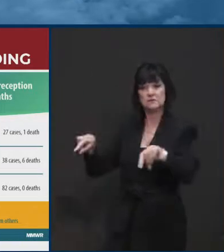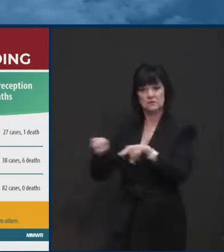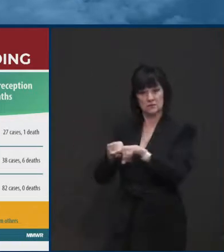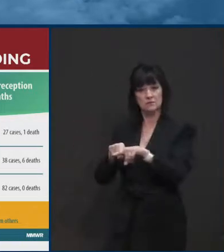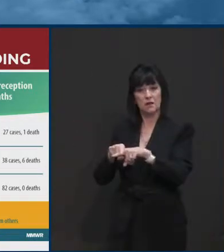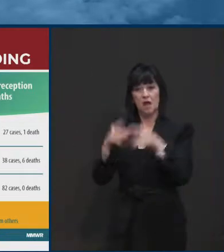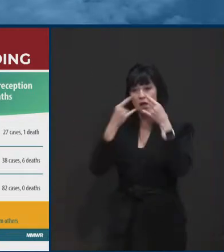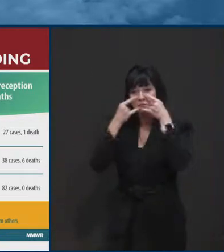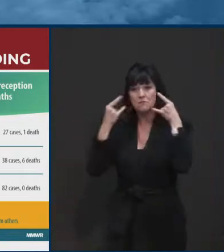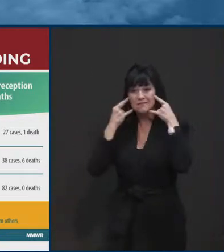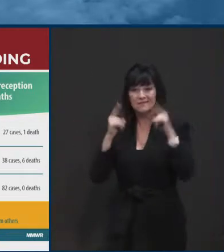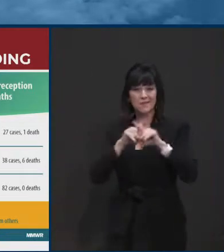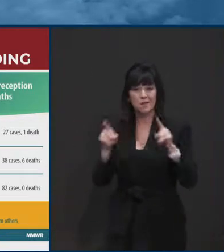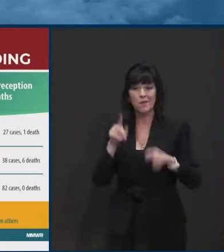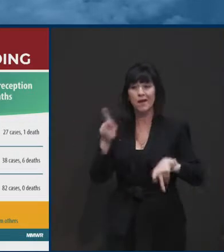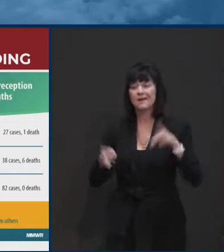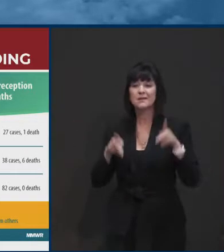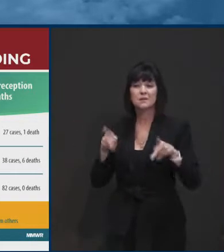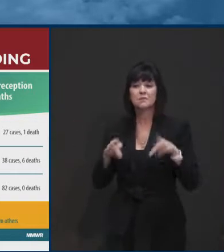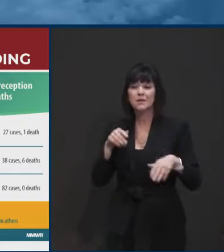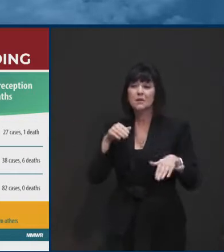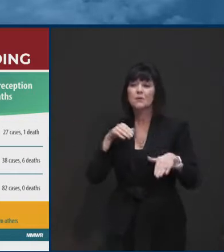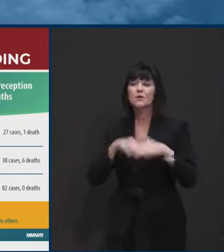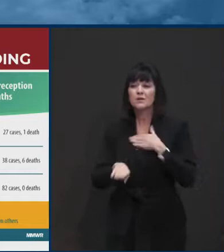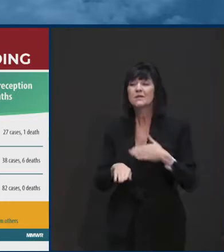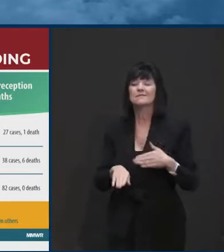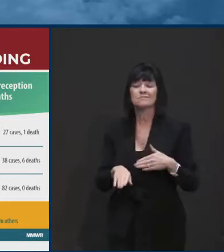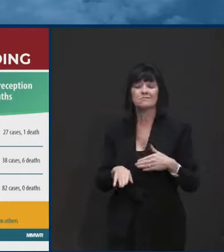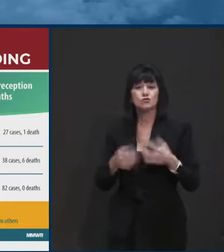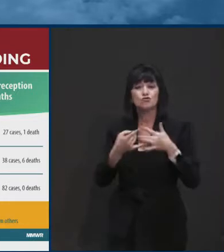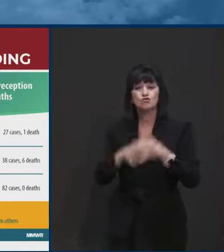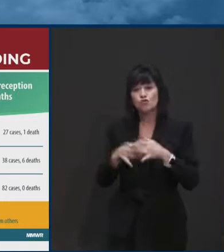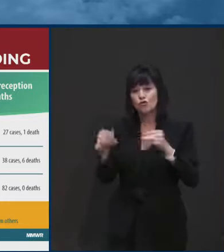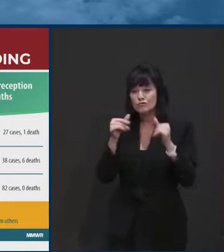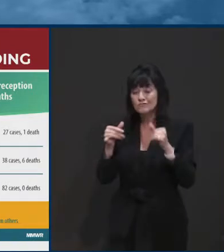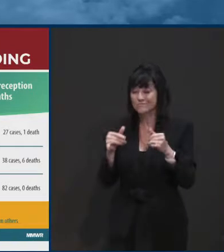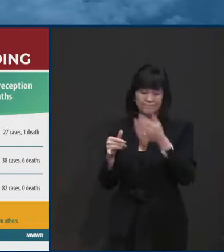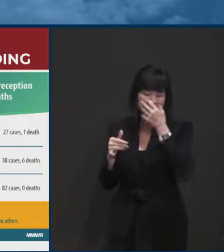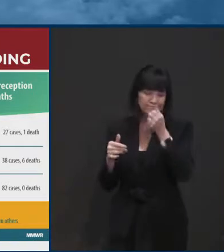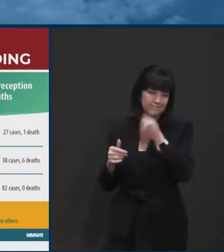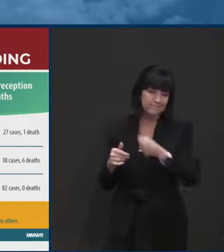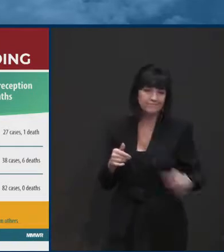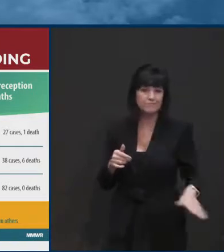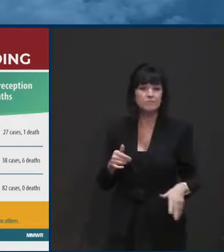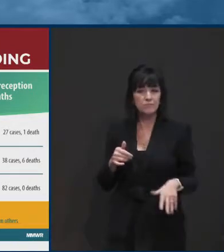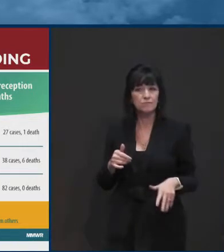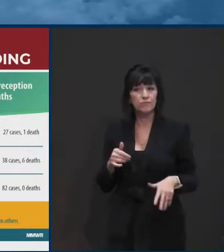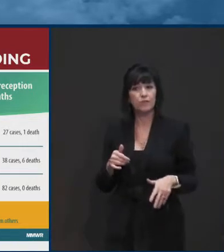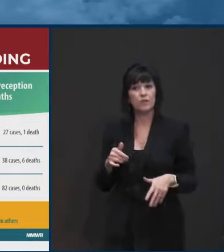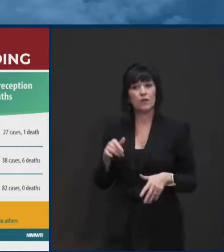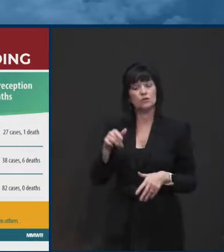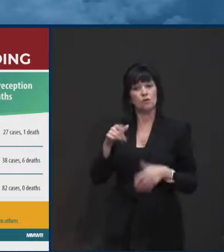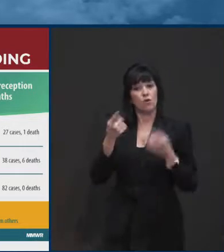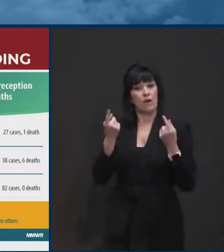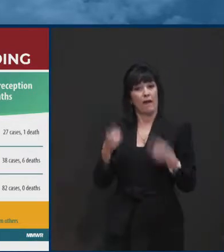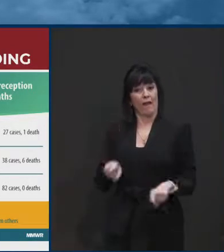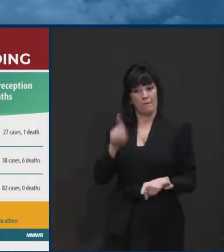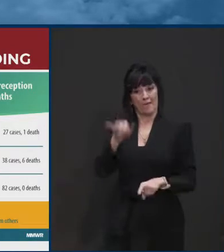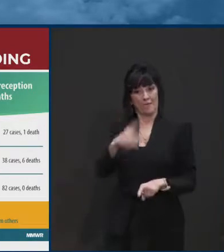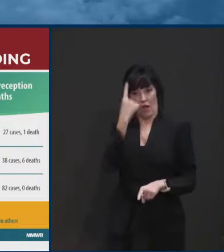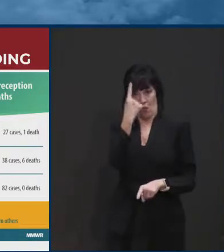weren't worn. And so out of the 55 people, there were 30 cases. And then these cases, um,